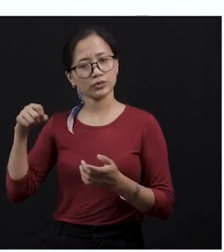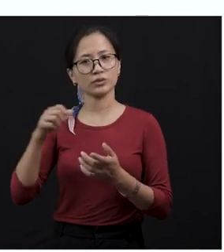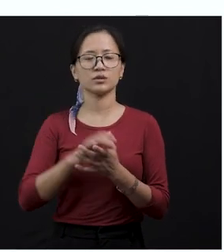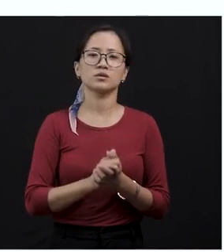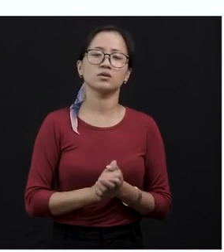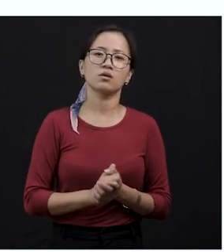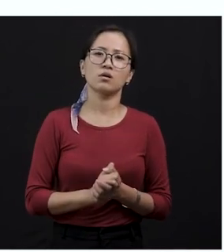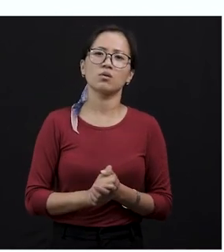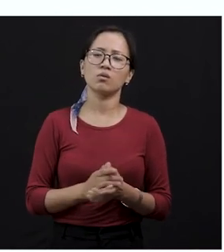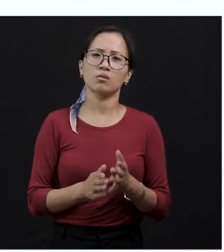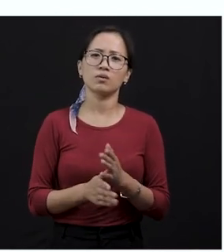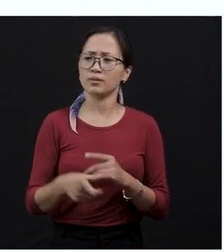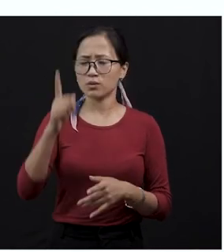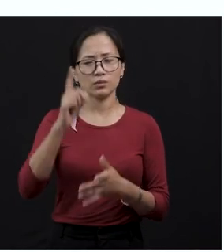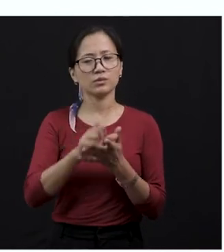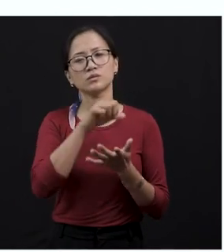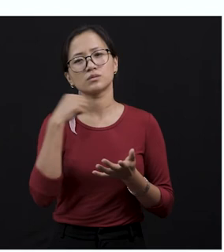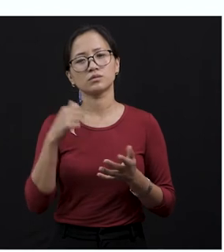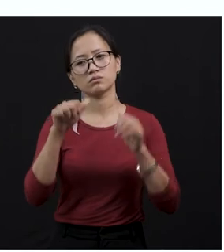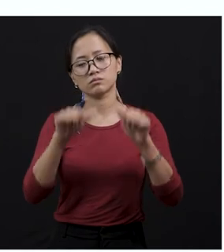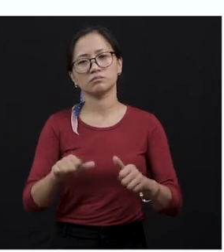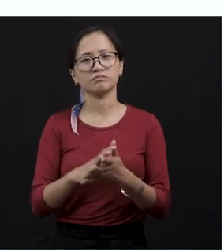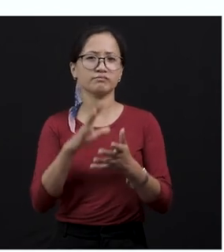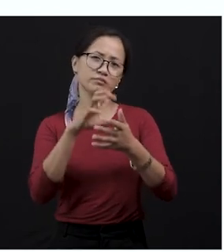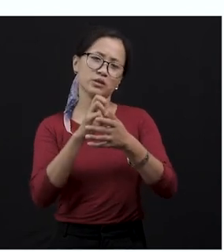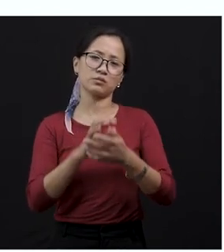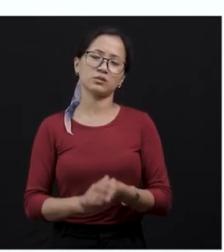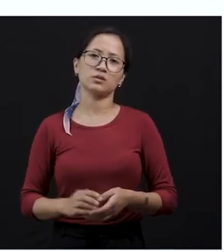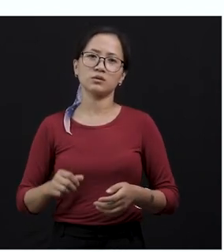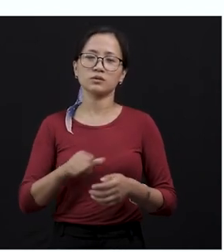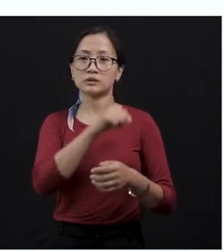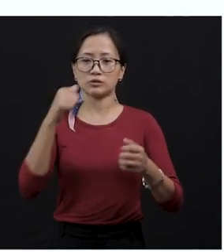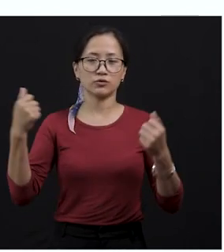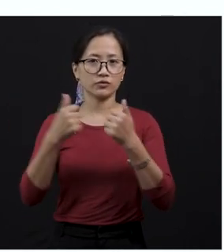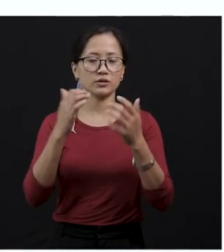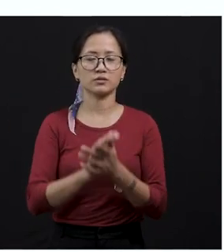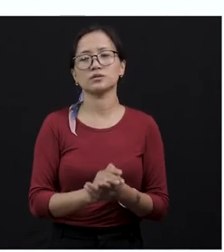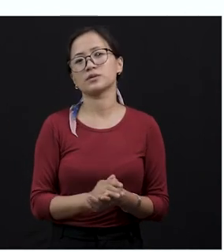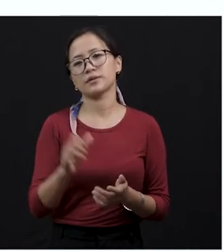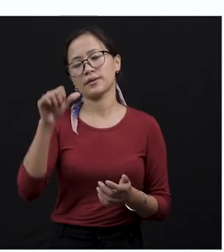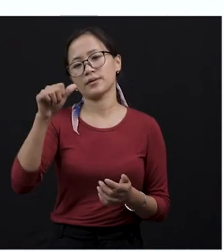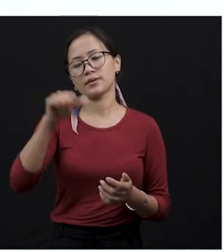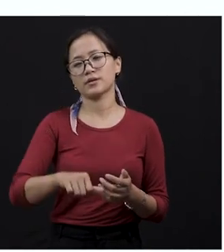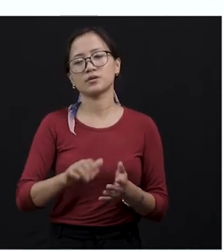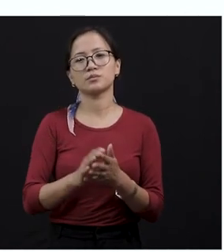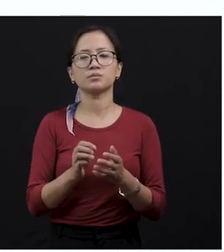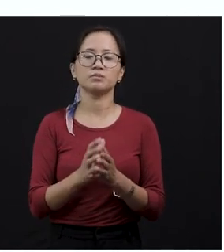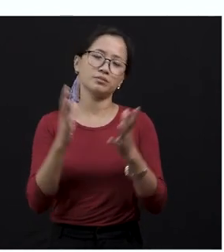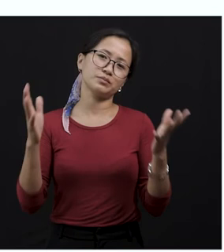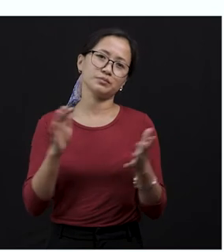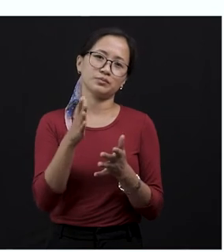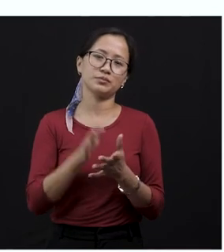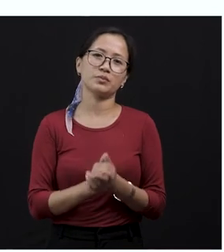which was almost dead and is not capable to harm him anymore. He dragged it carefully to the bush. The maina